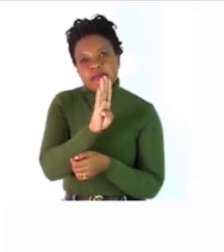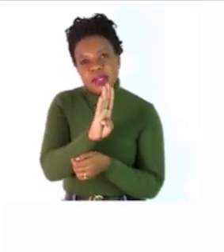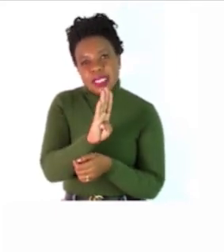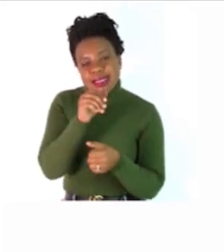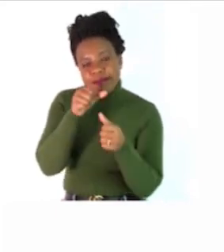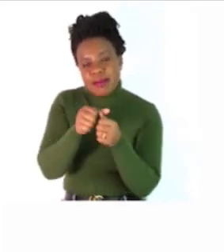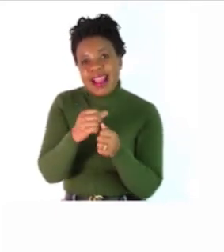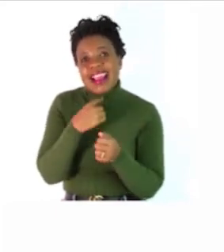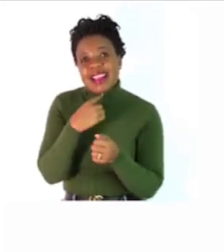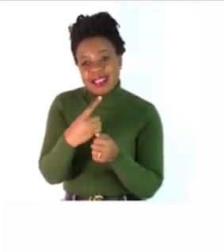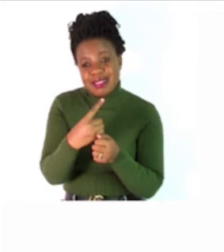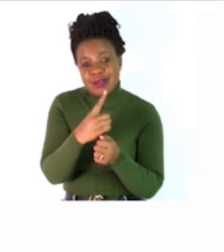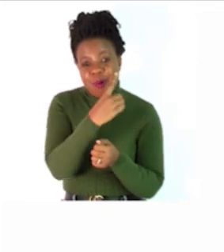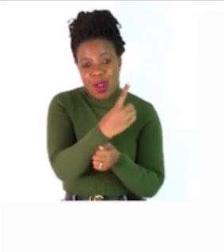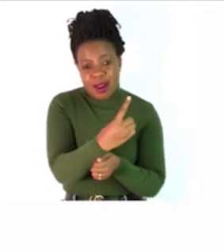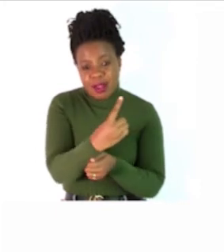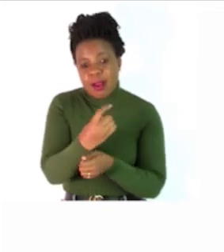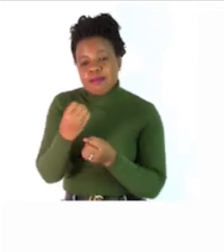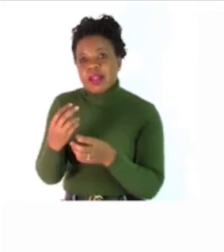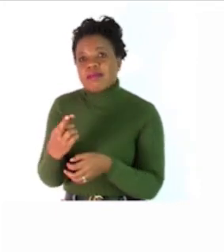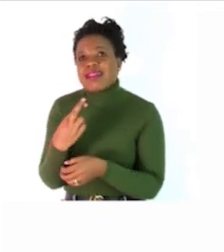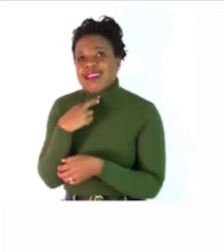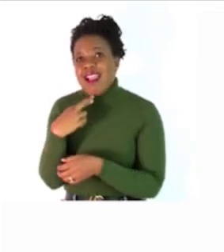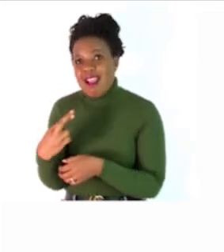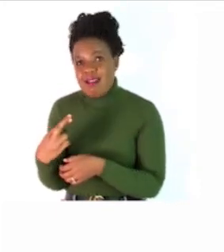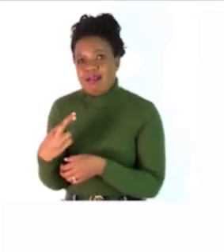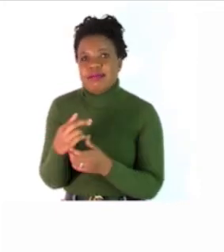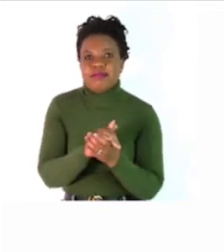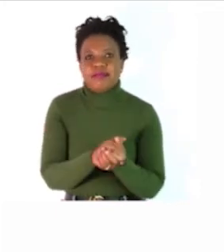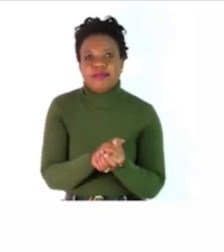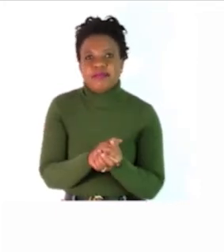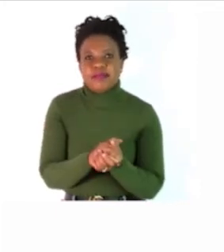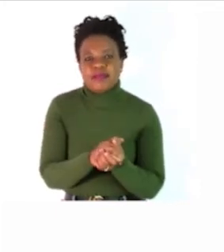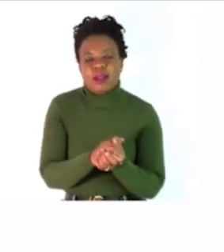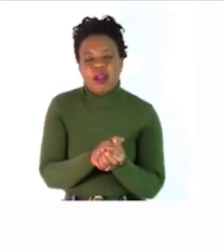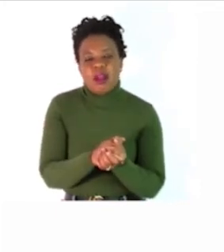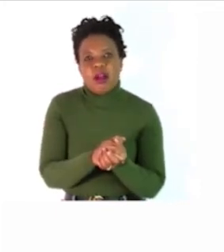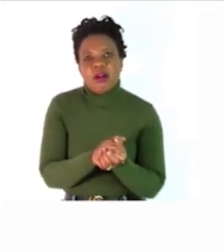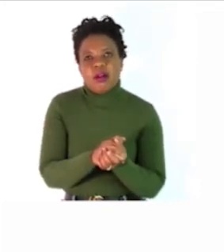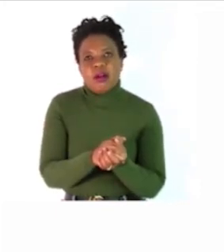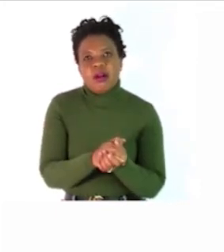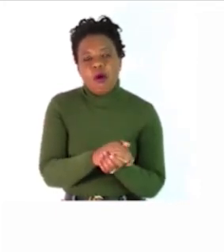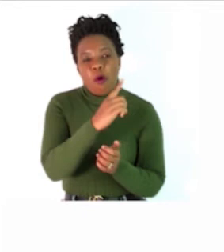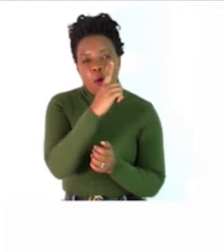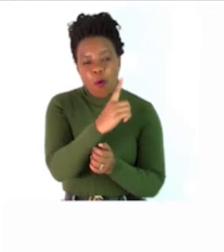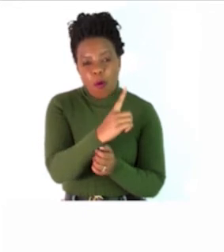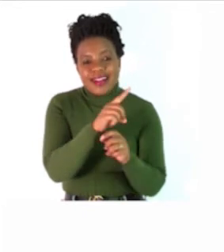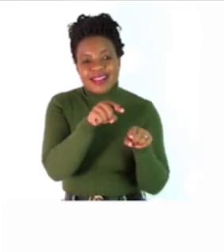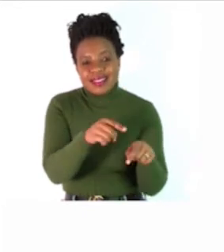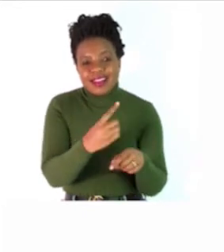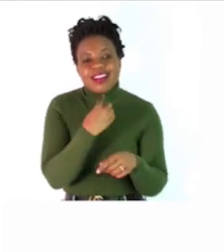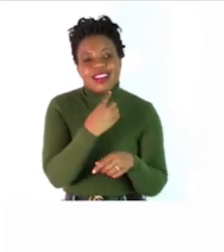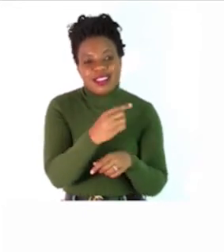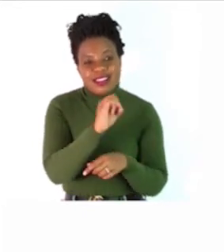but many things one thing you say is many things we say are for example i